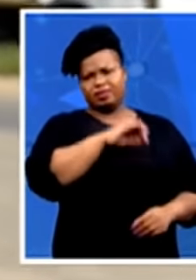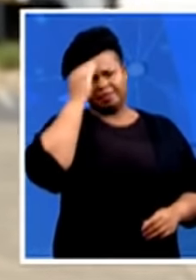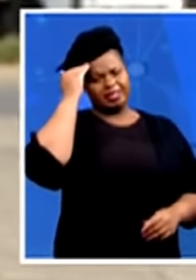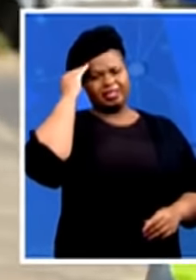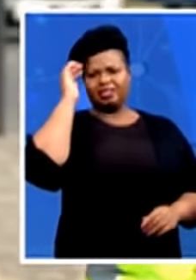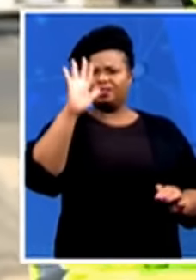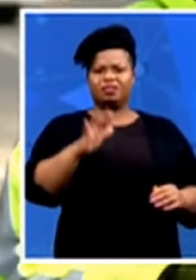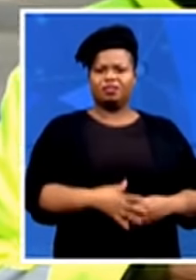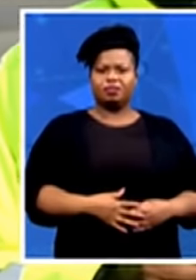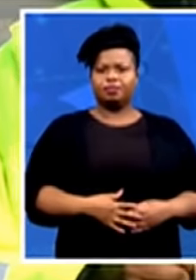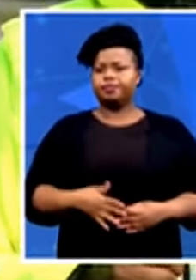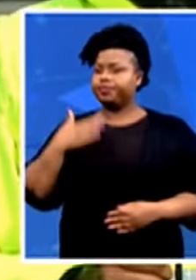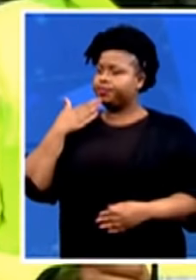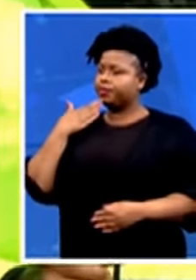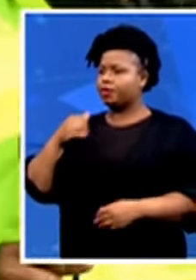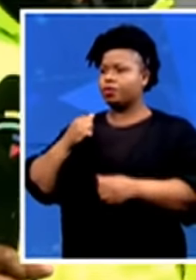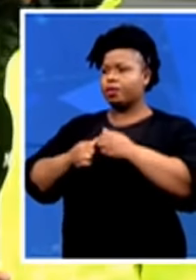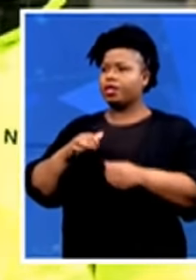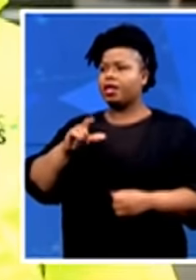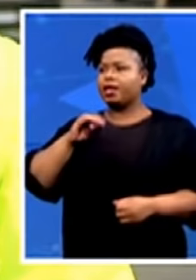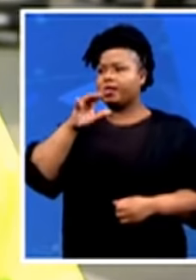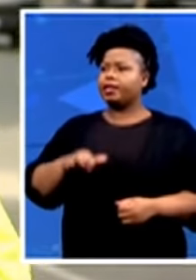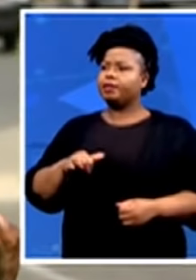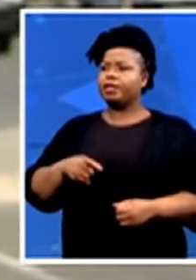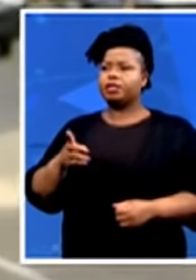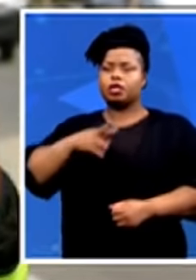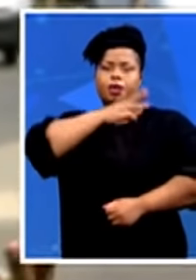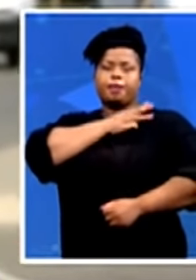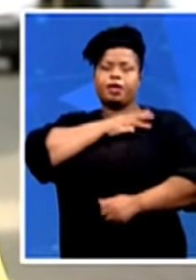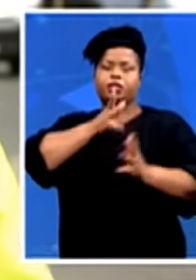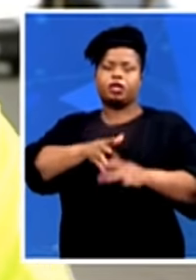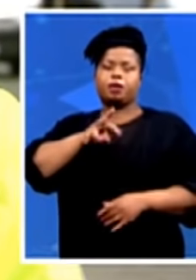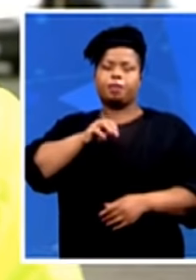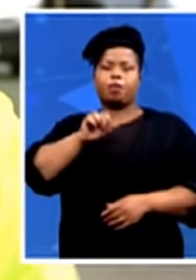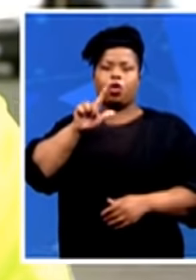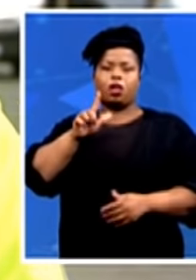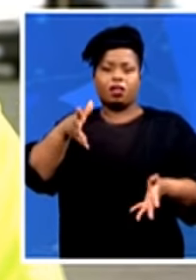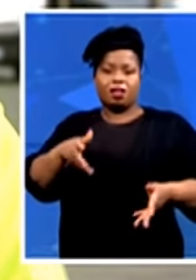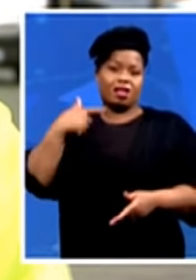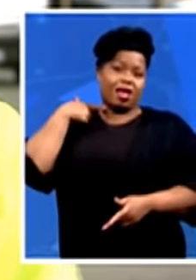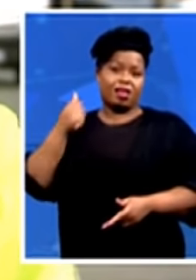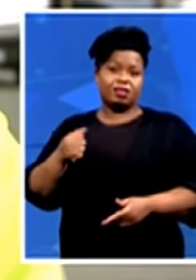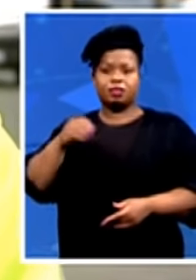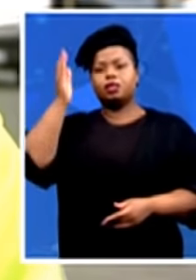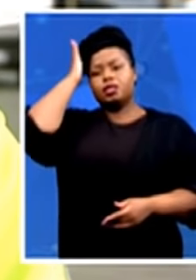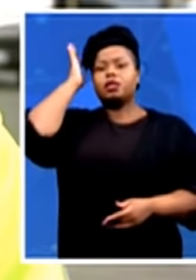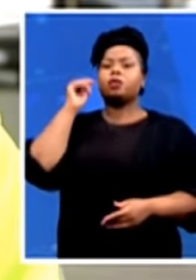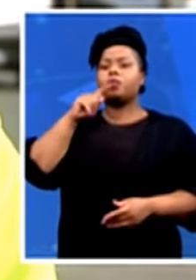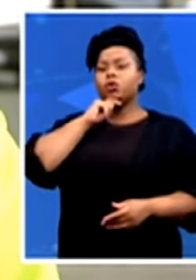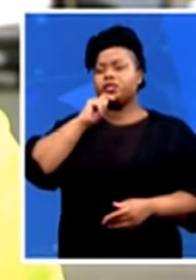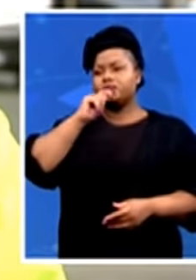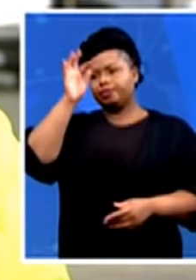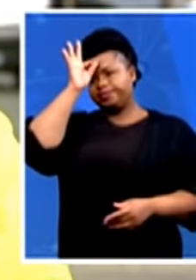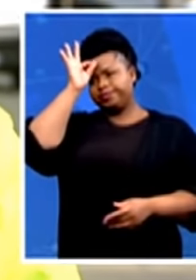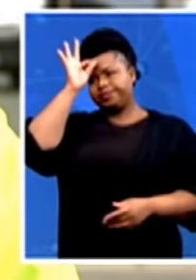He is the mall manager here at Alex Mall. Police continue to converge this site. I mean,